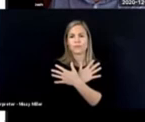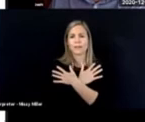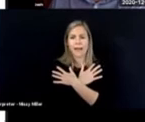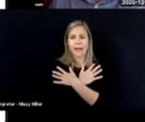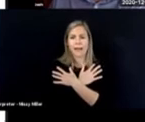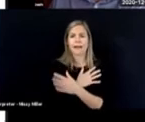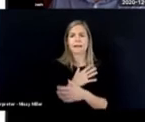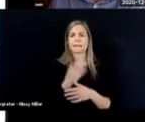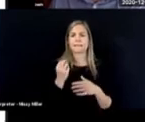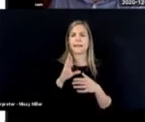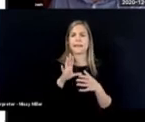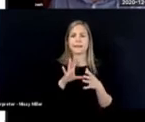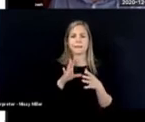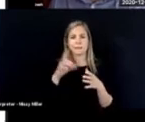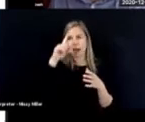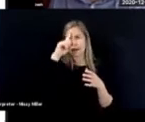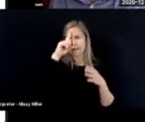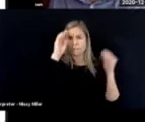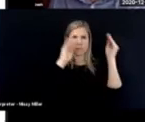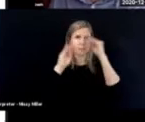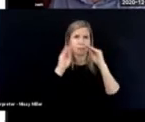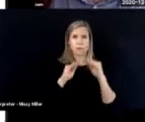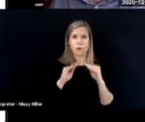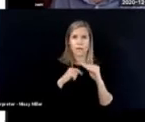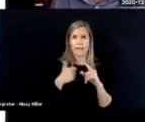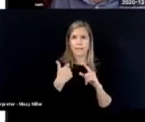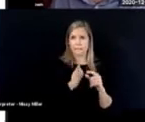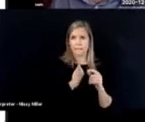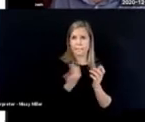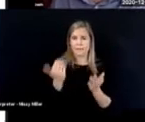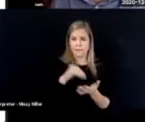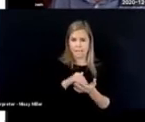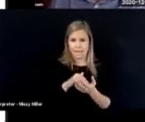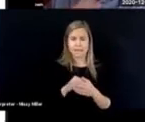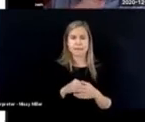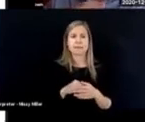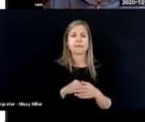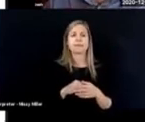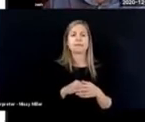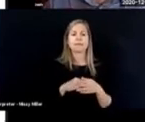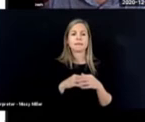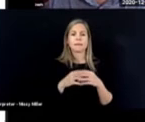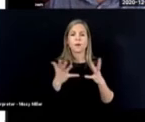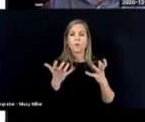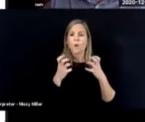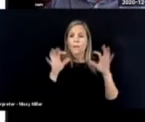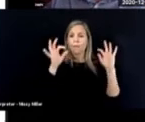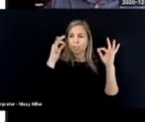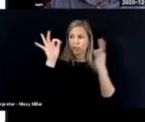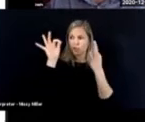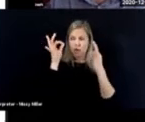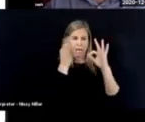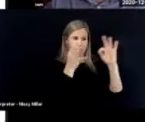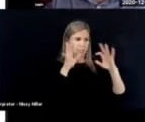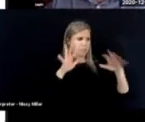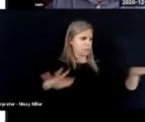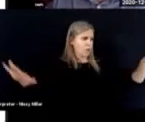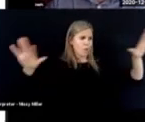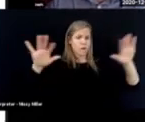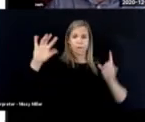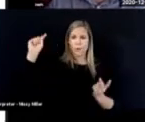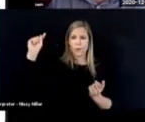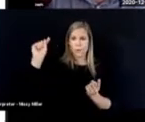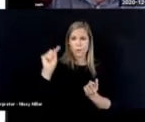and sensory reorganization. Making sure that distractions